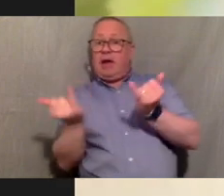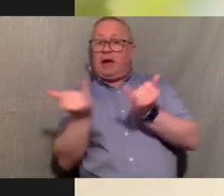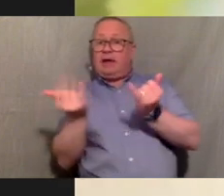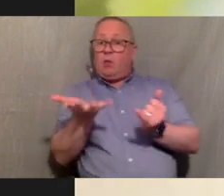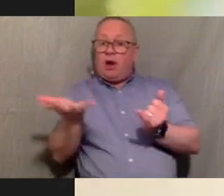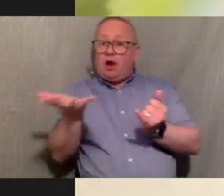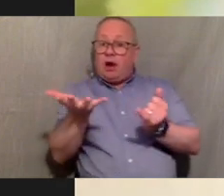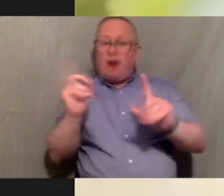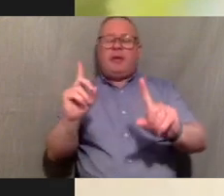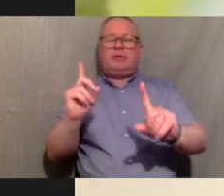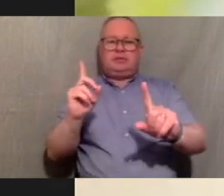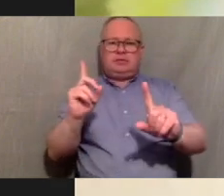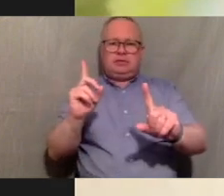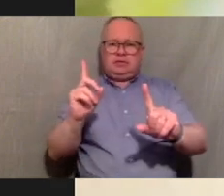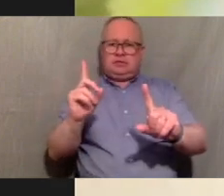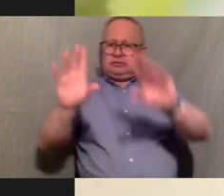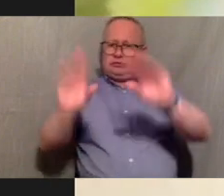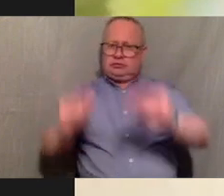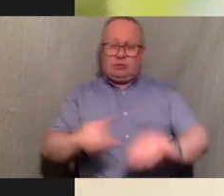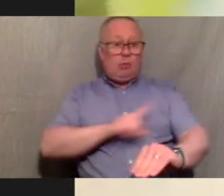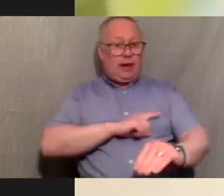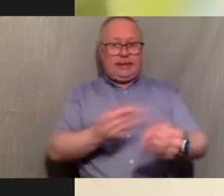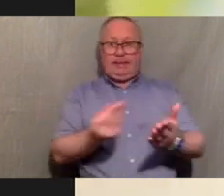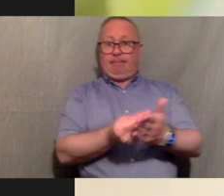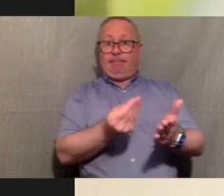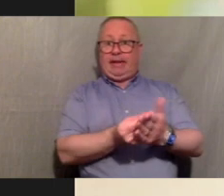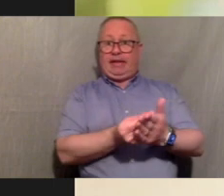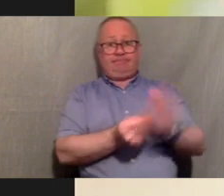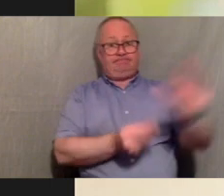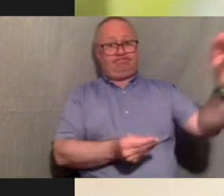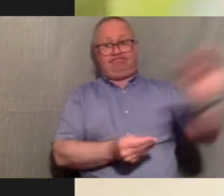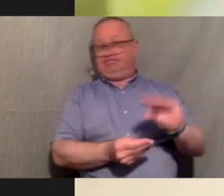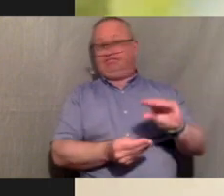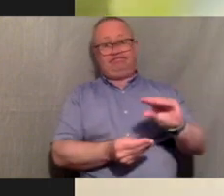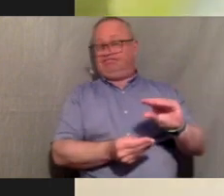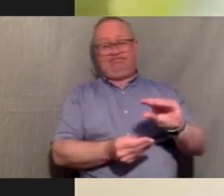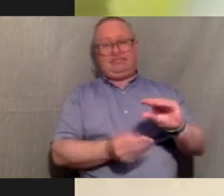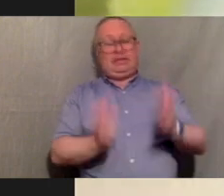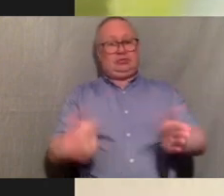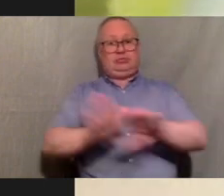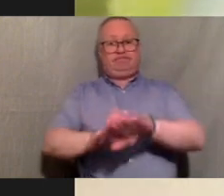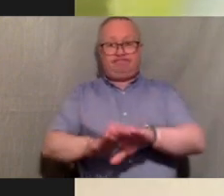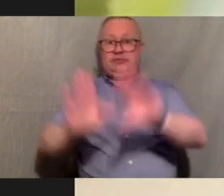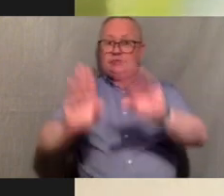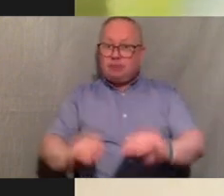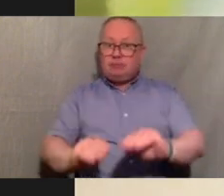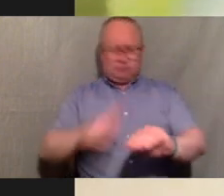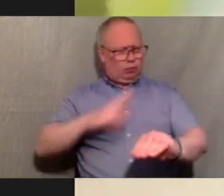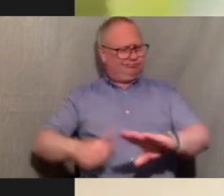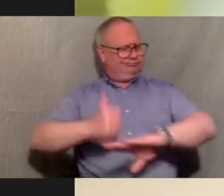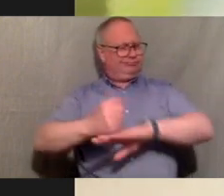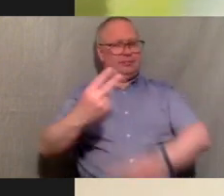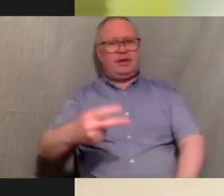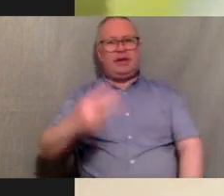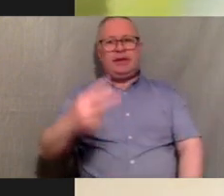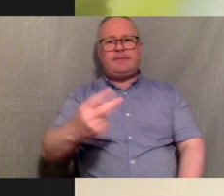one of the things that stopped those parties getting held is lack of funding from the government and countries so we want to try and bring them back and then we also want to